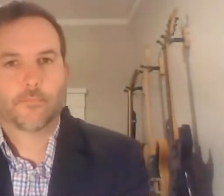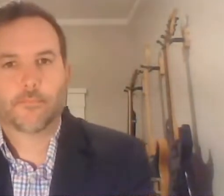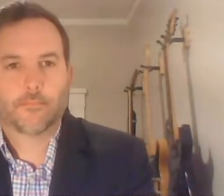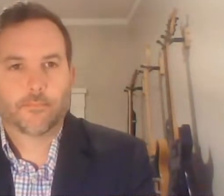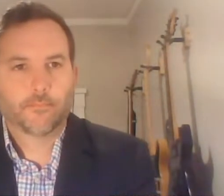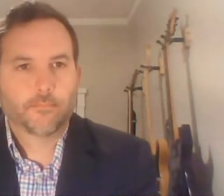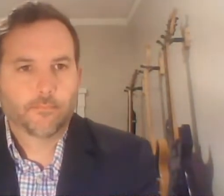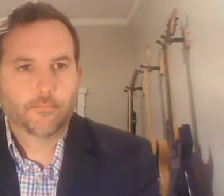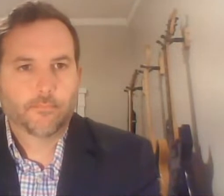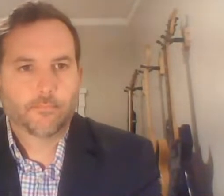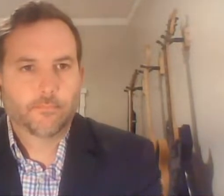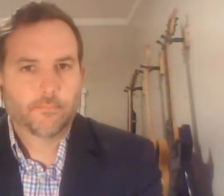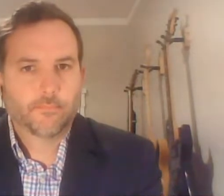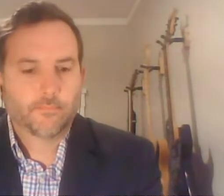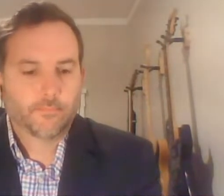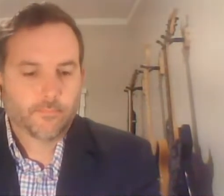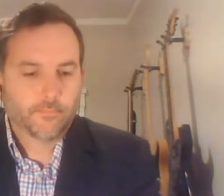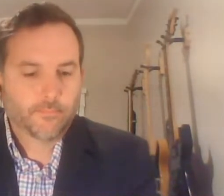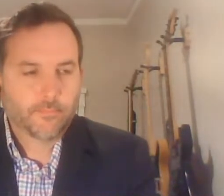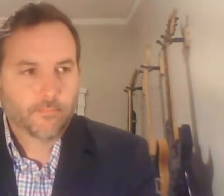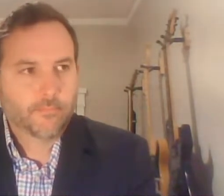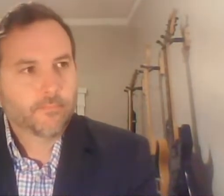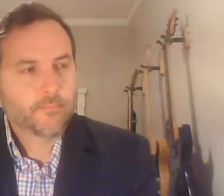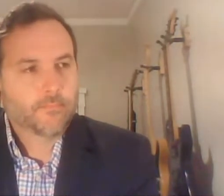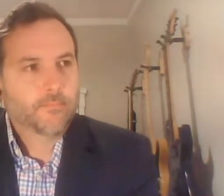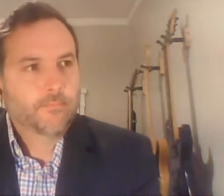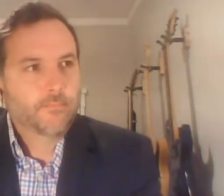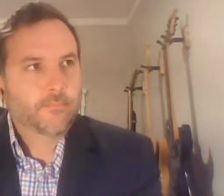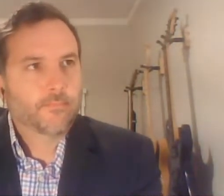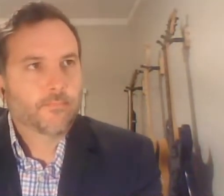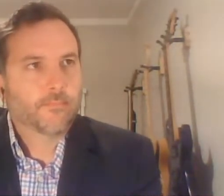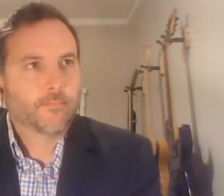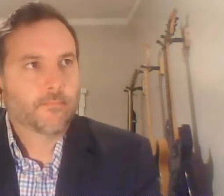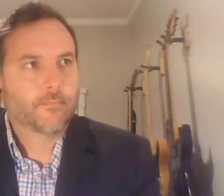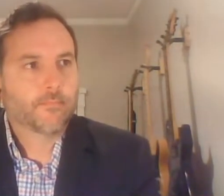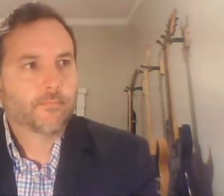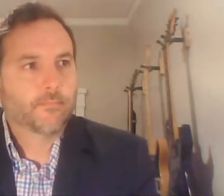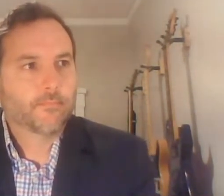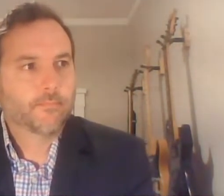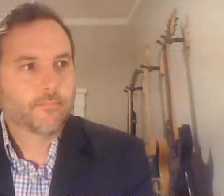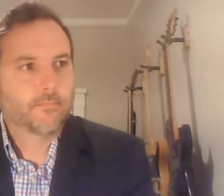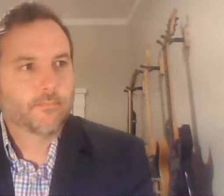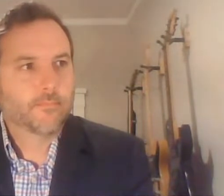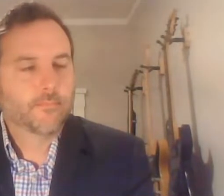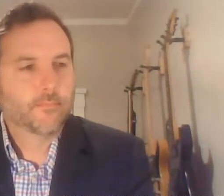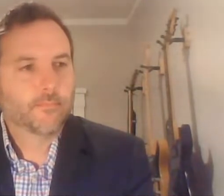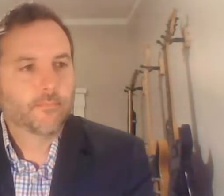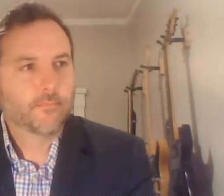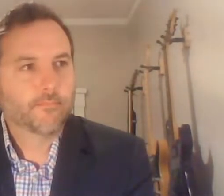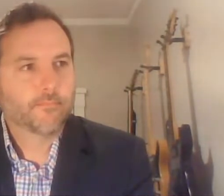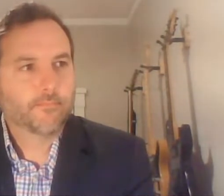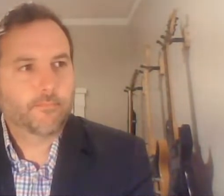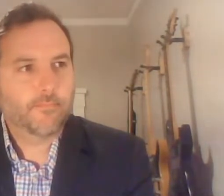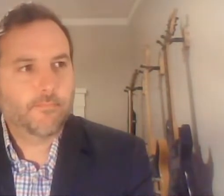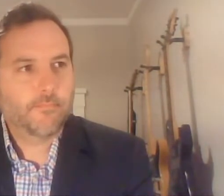to different communities. Before joining the FTC, Emily was an immigration attorney and worked on legal access for immigrants in